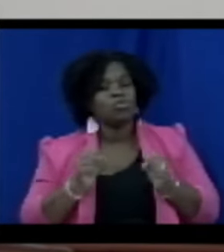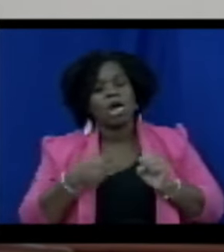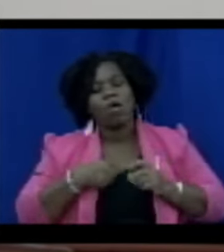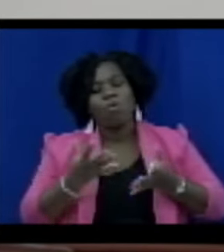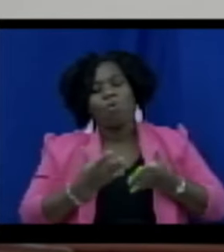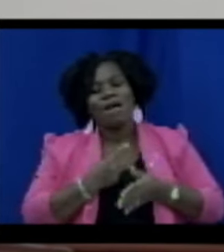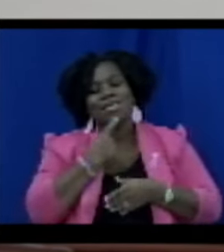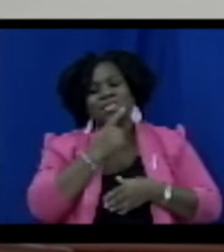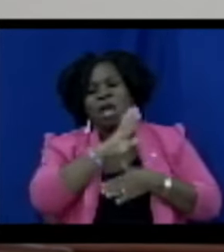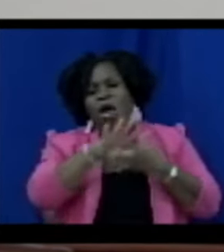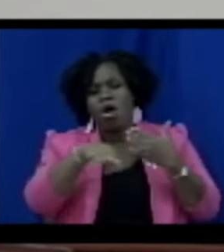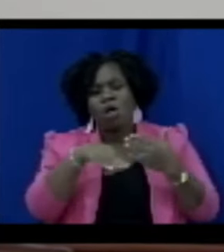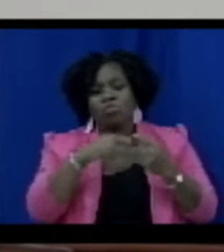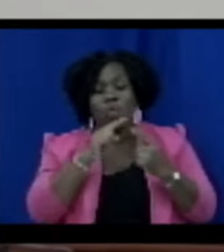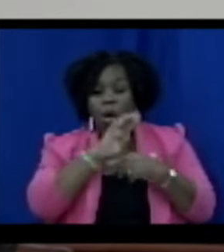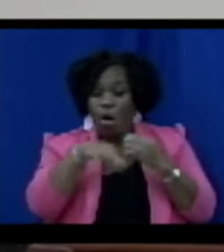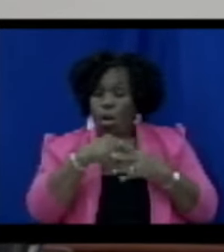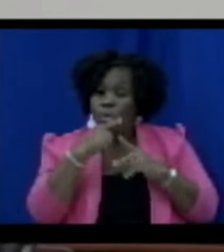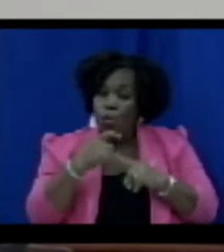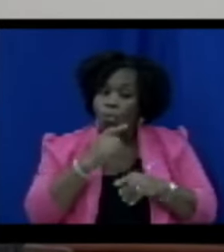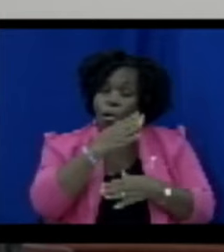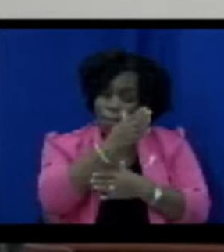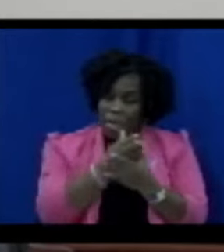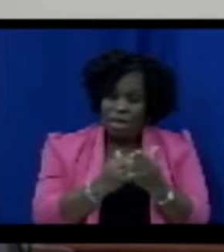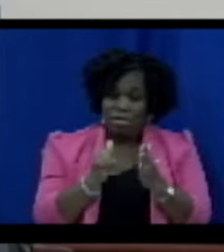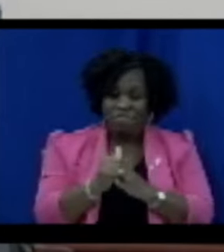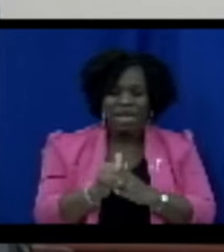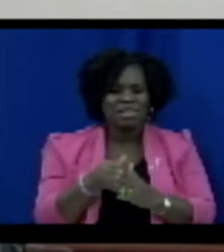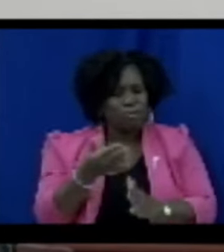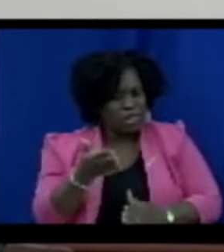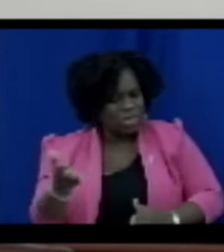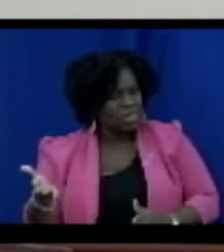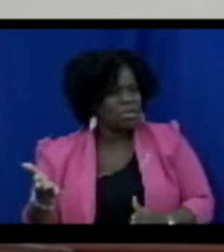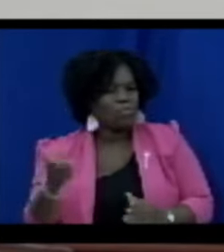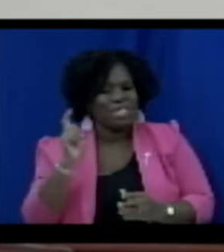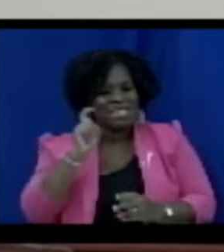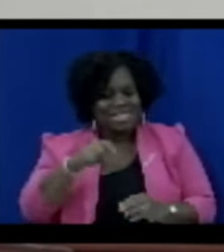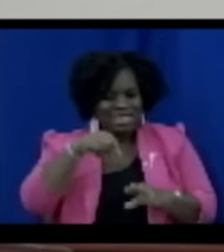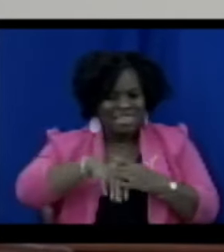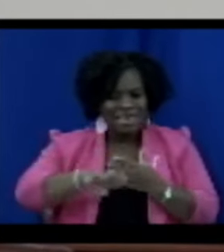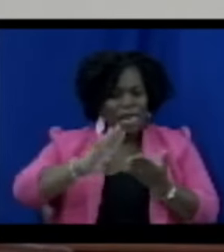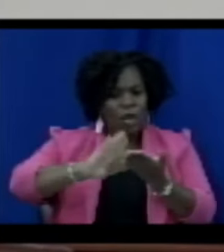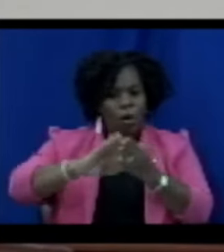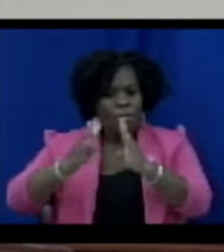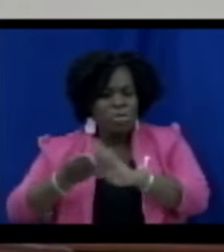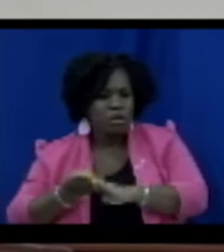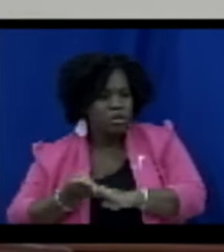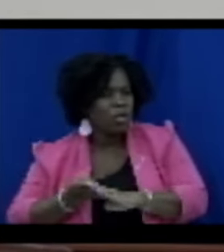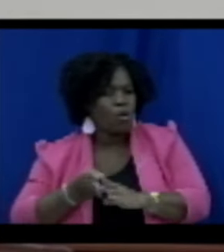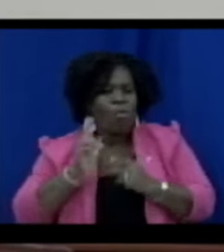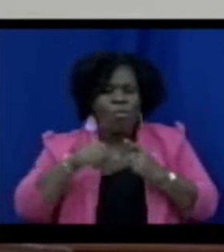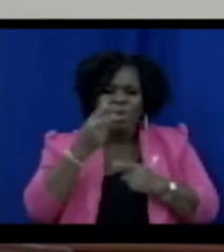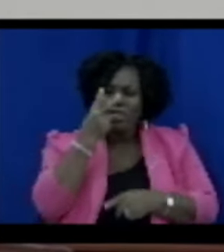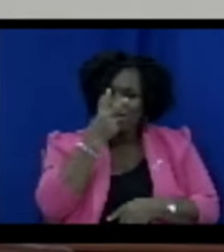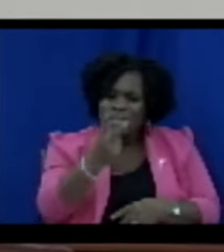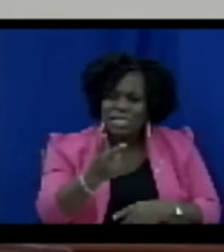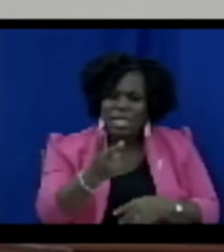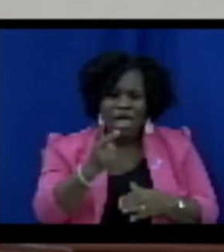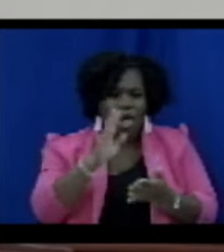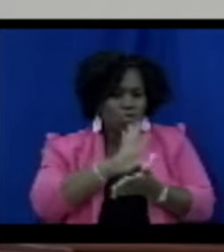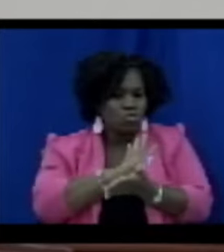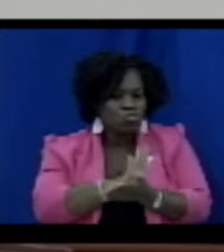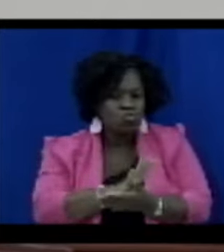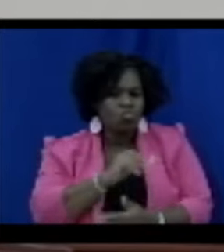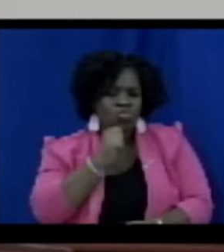those who were involved that these are the type of things that we need in our community where we see where school not just as being the responsibility